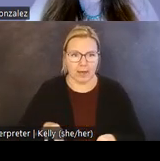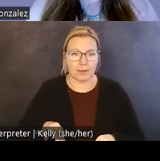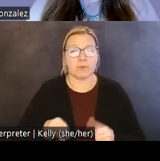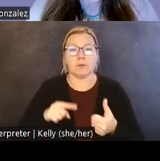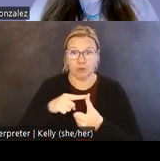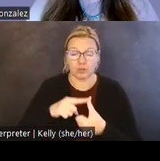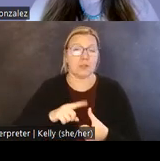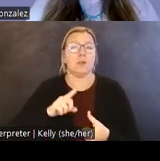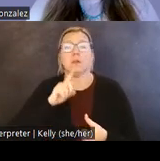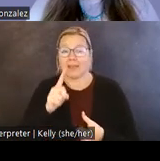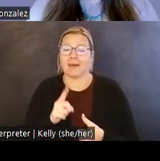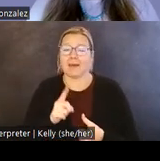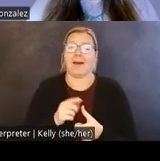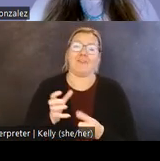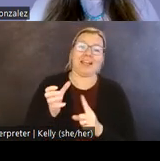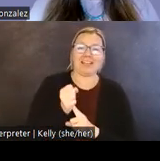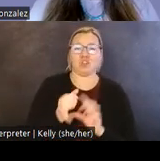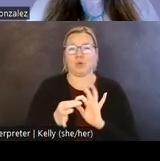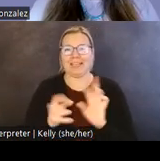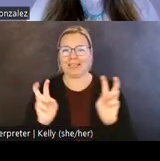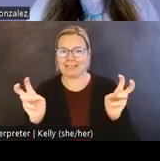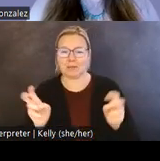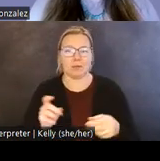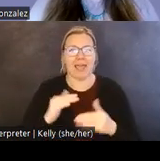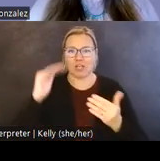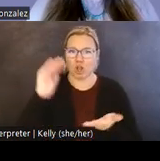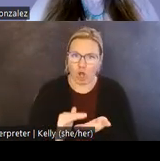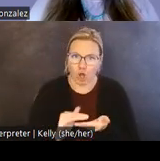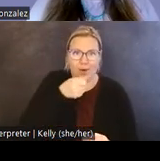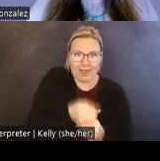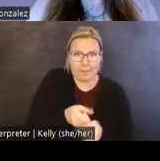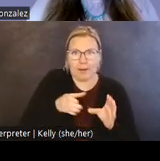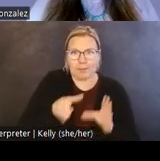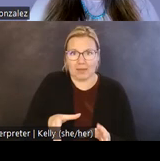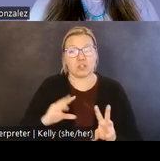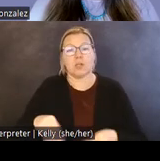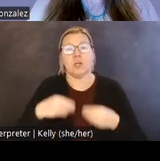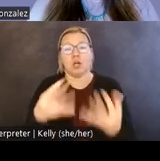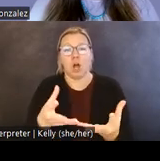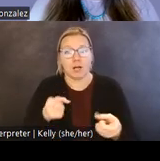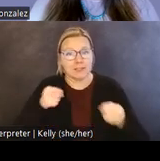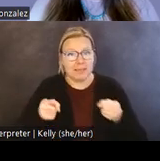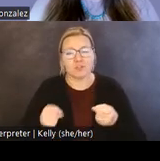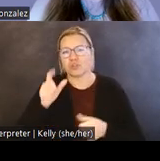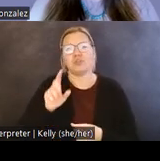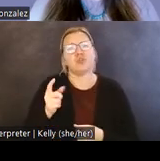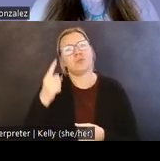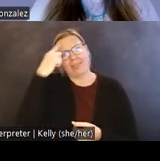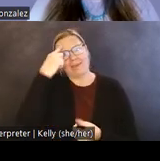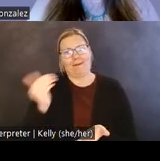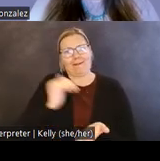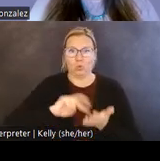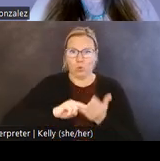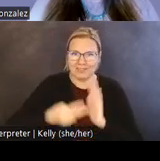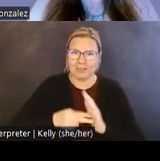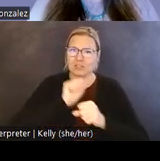of catch and release and the FMIA low impact methodology is that it calls on heritage managers to rethink what it means to work with and